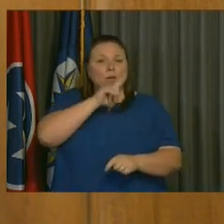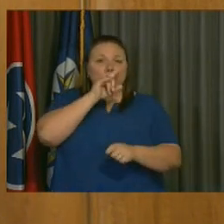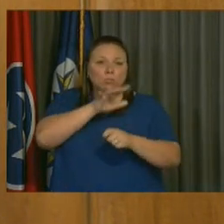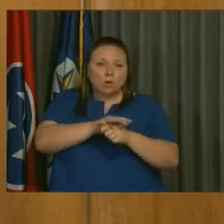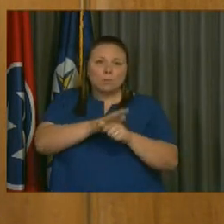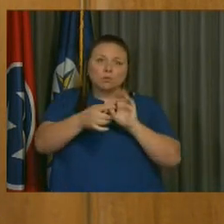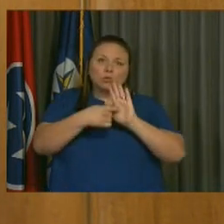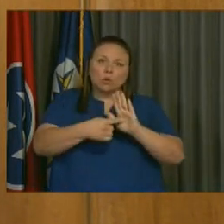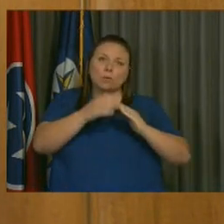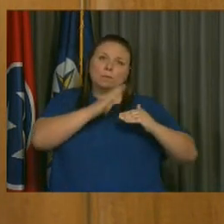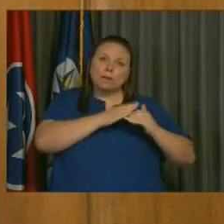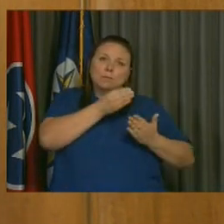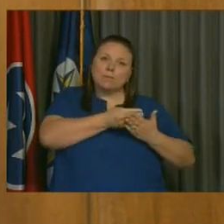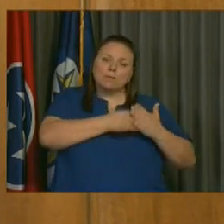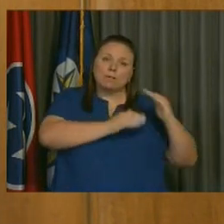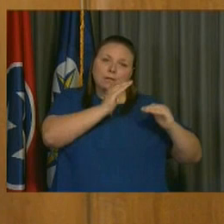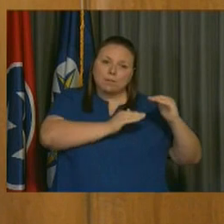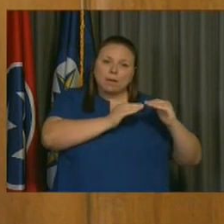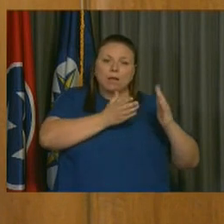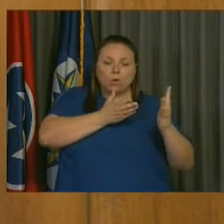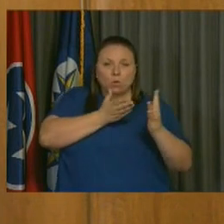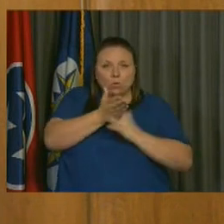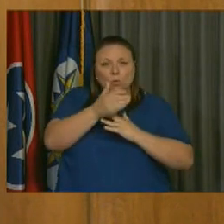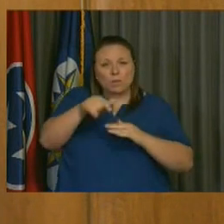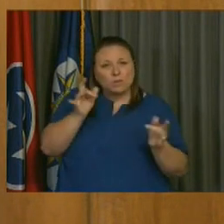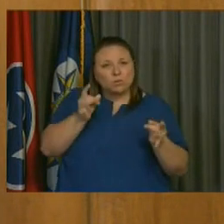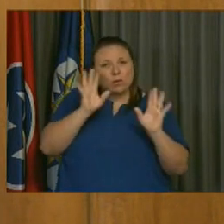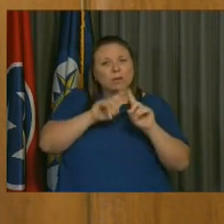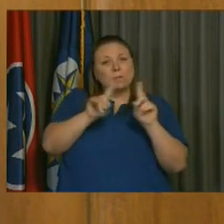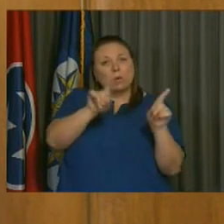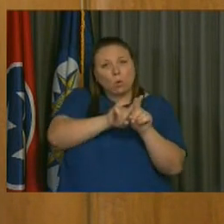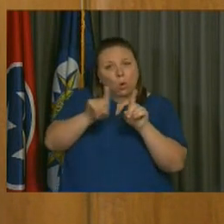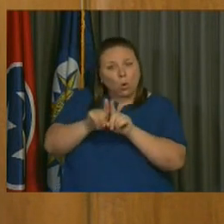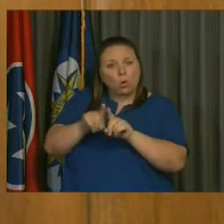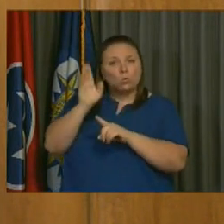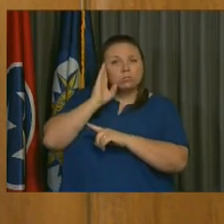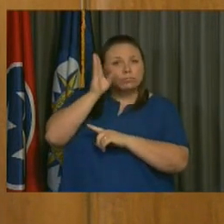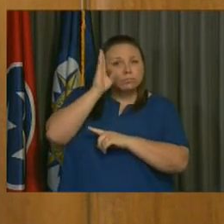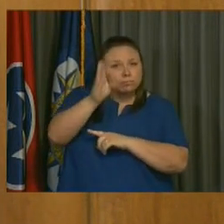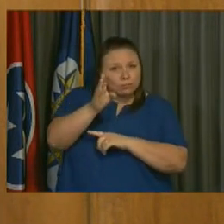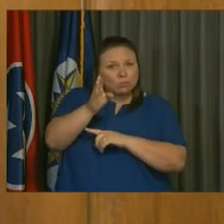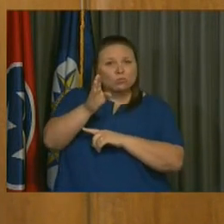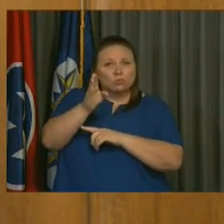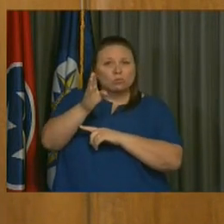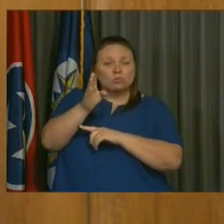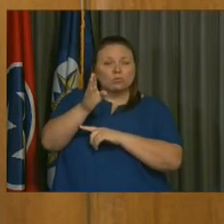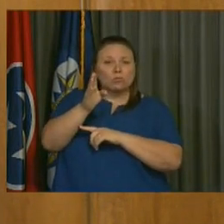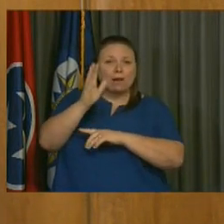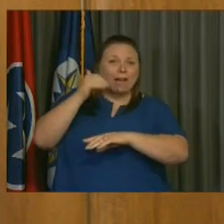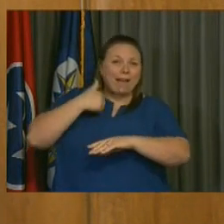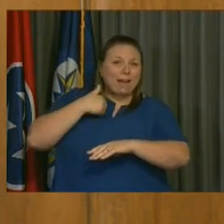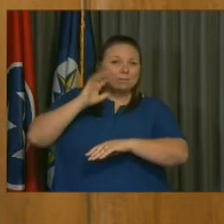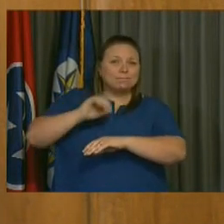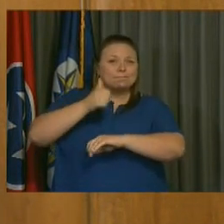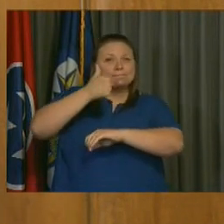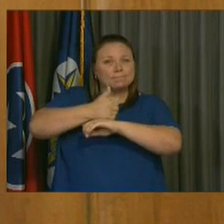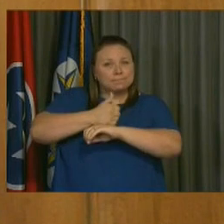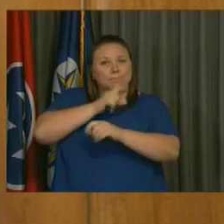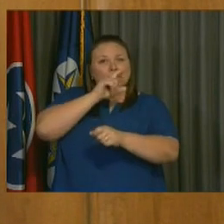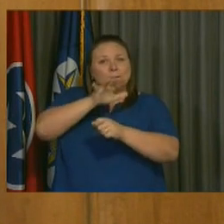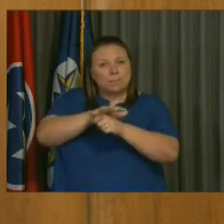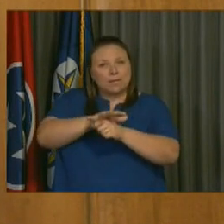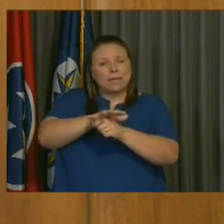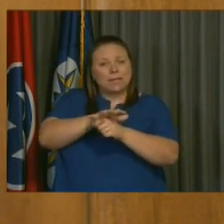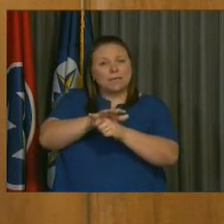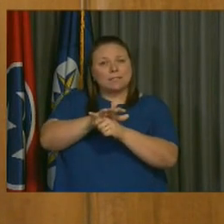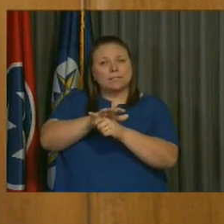minimum fund balances and working our way through this crisis, but we will take that step and really be committed in the